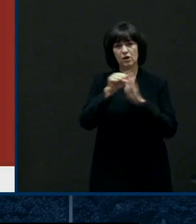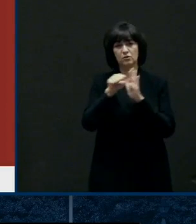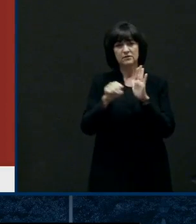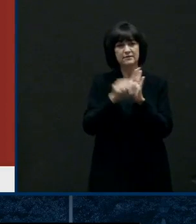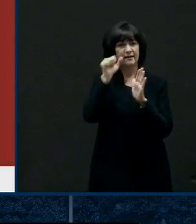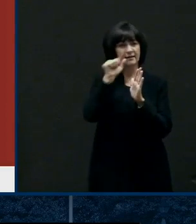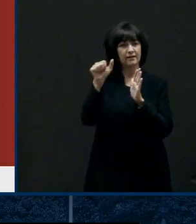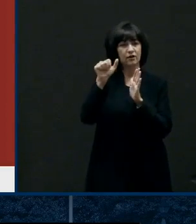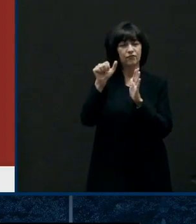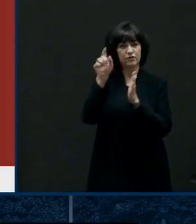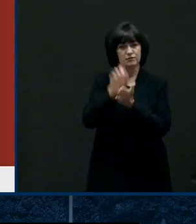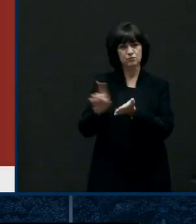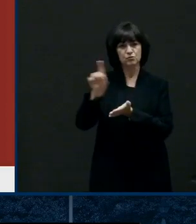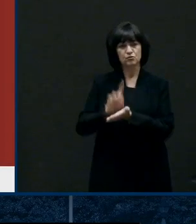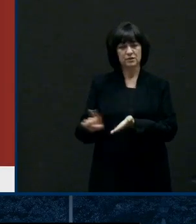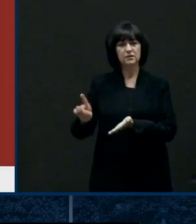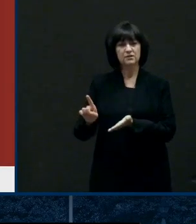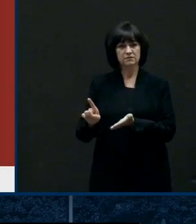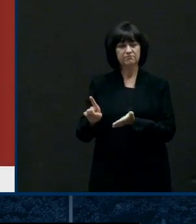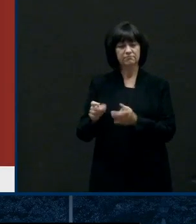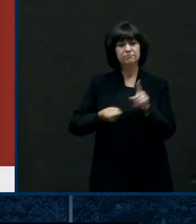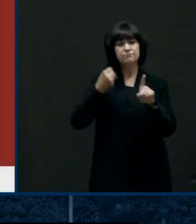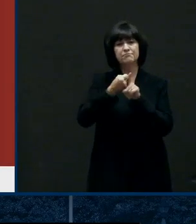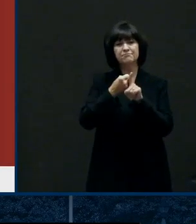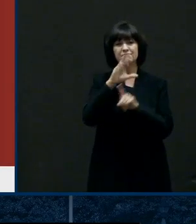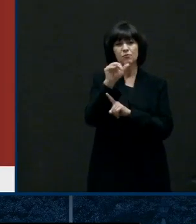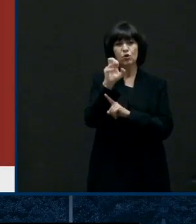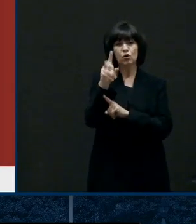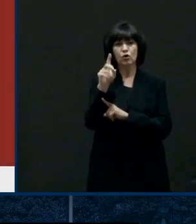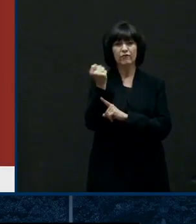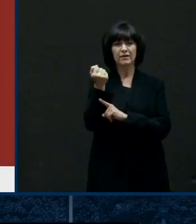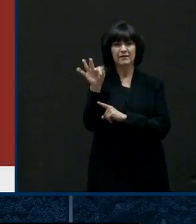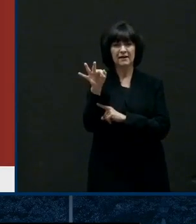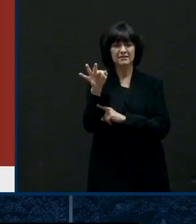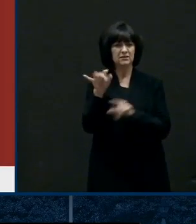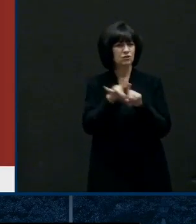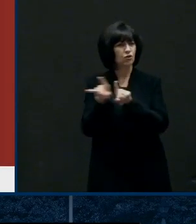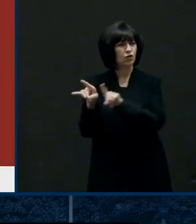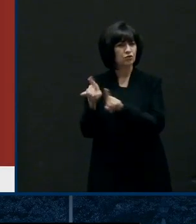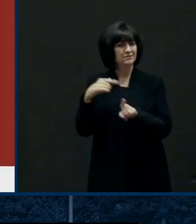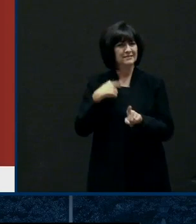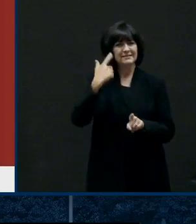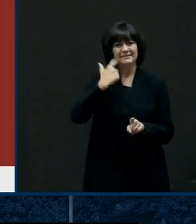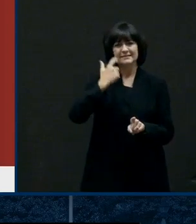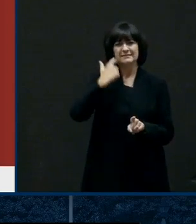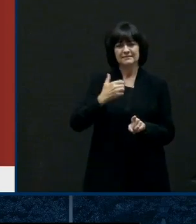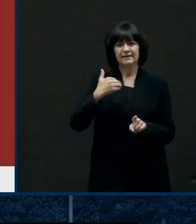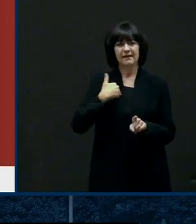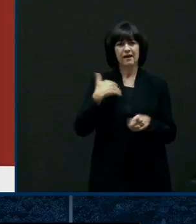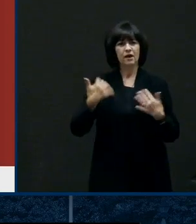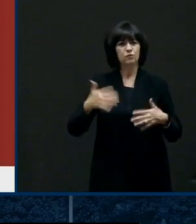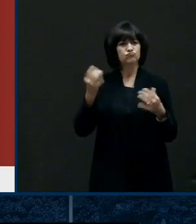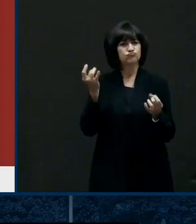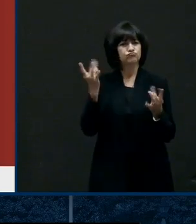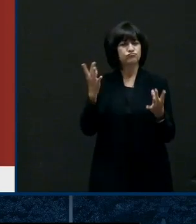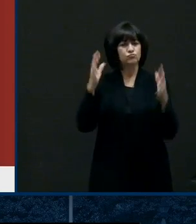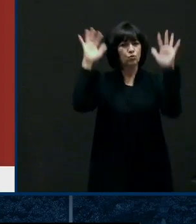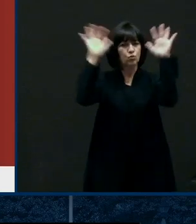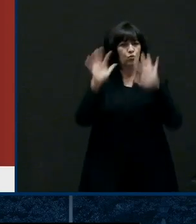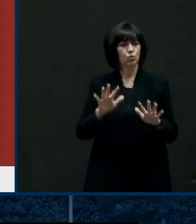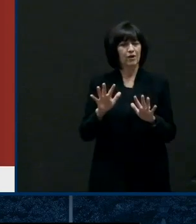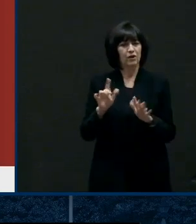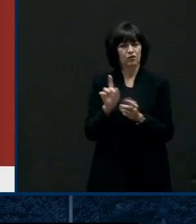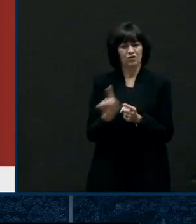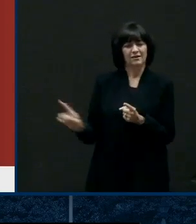attack of COVID-19 as well as the severe weather events that we had over the past week last